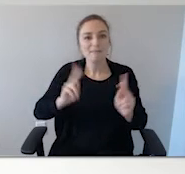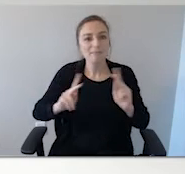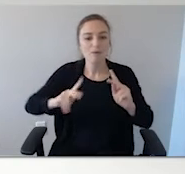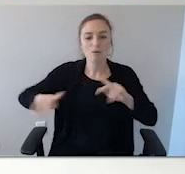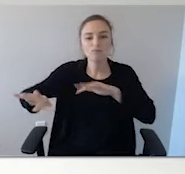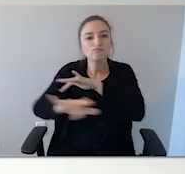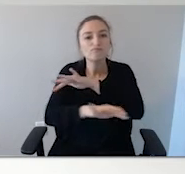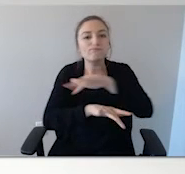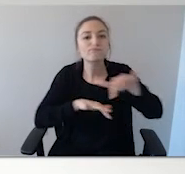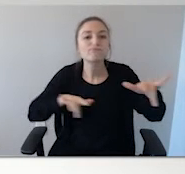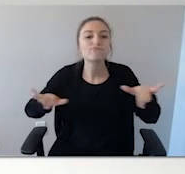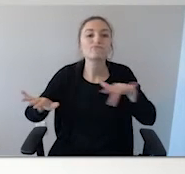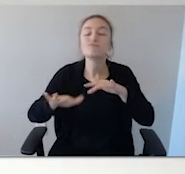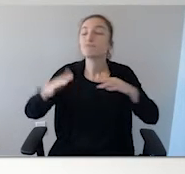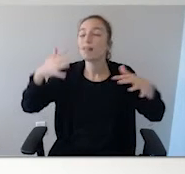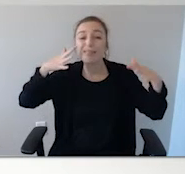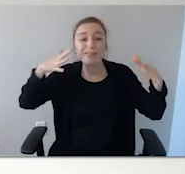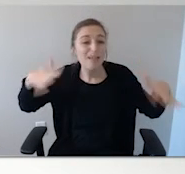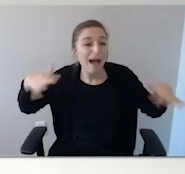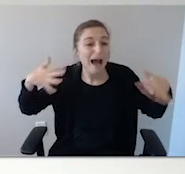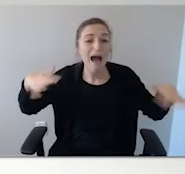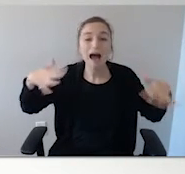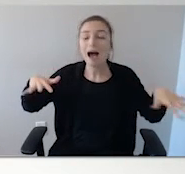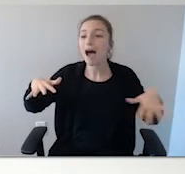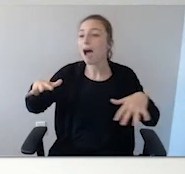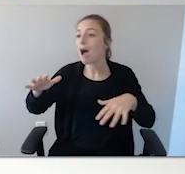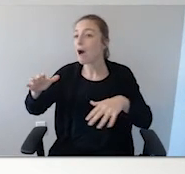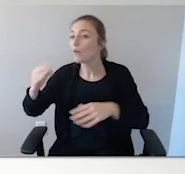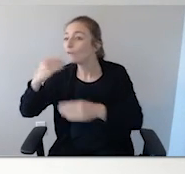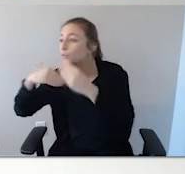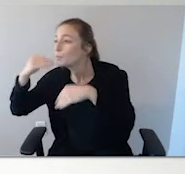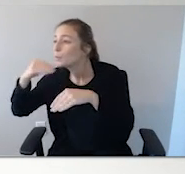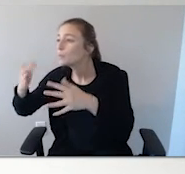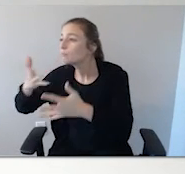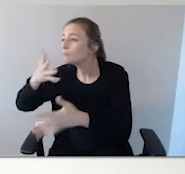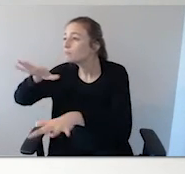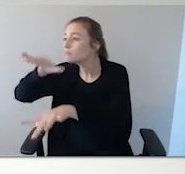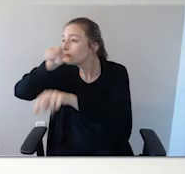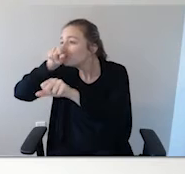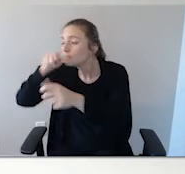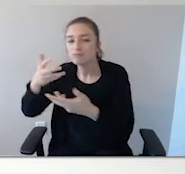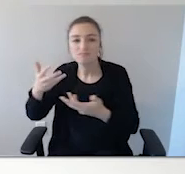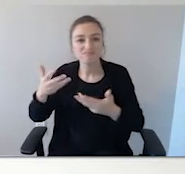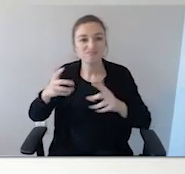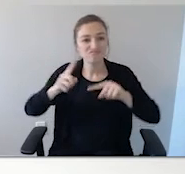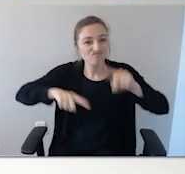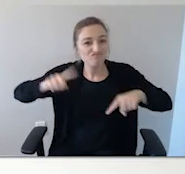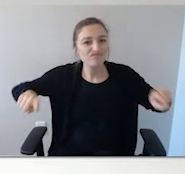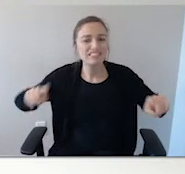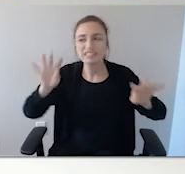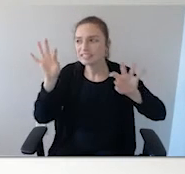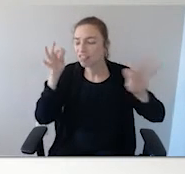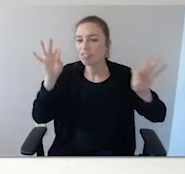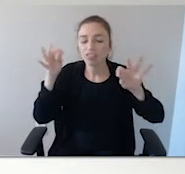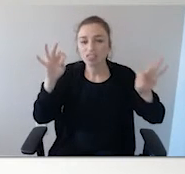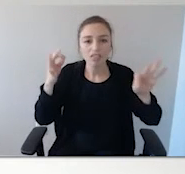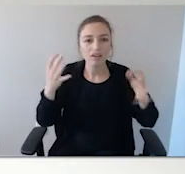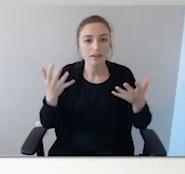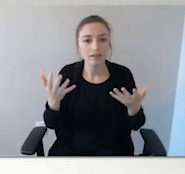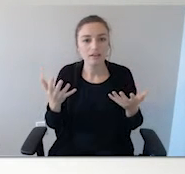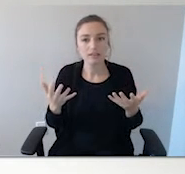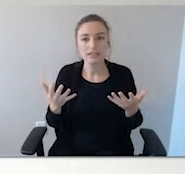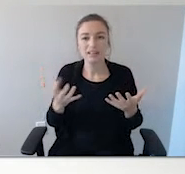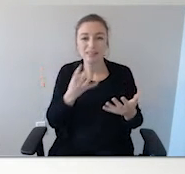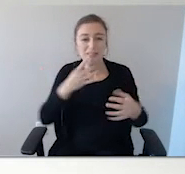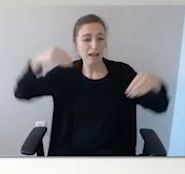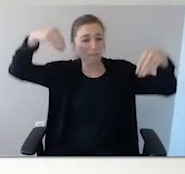commingling, it's very, the acoustics are incredible, it's very echoey, lots of different noises.